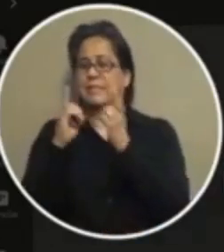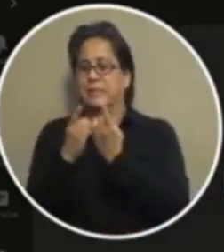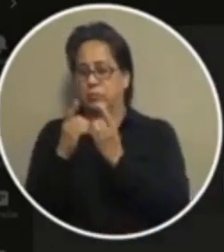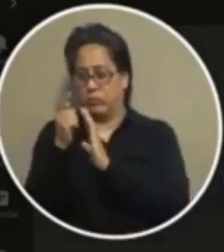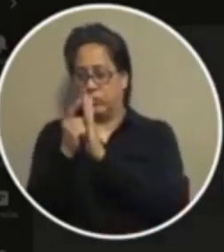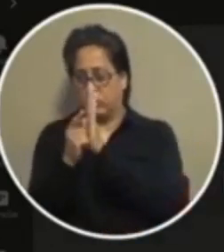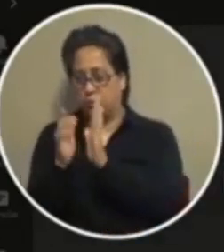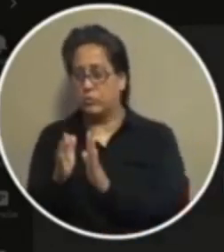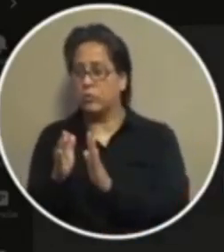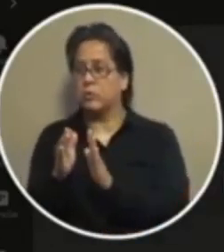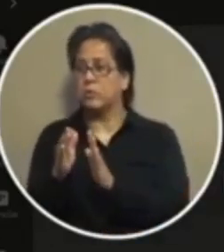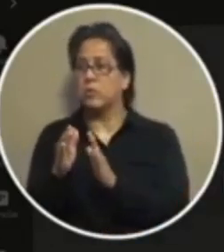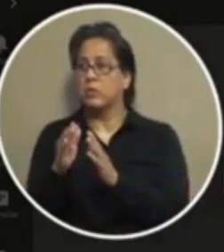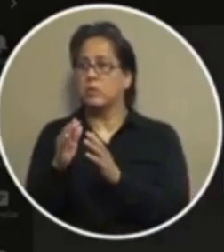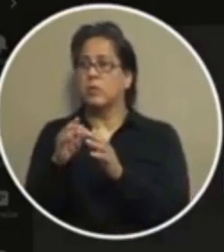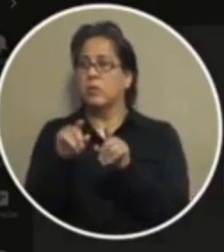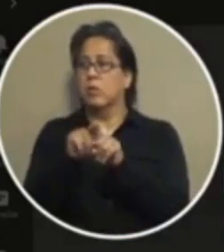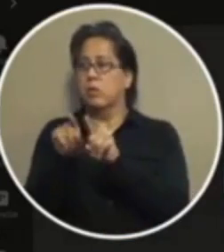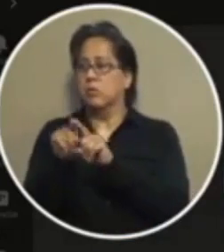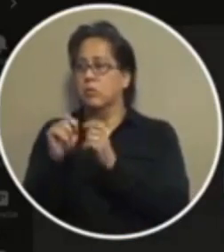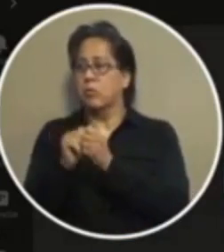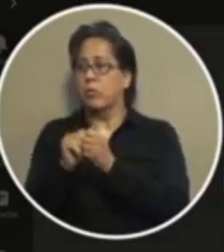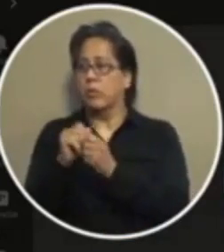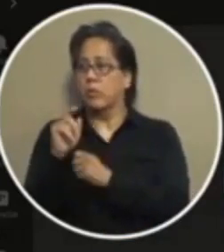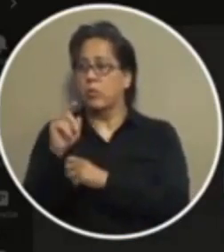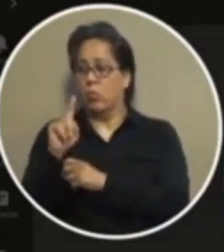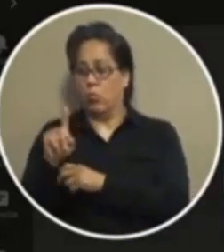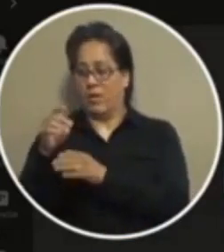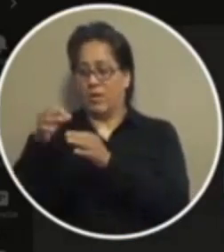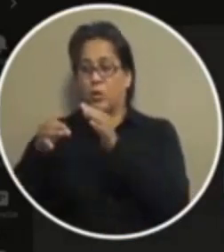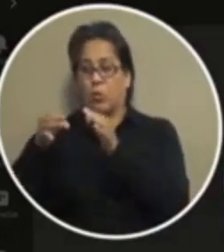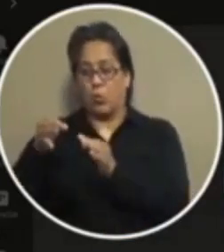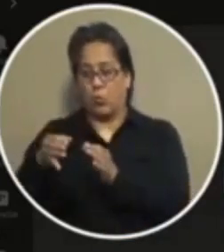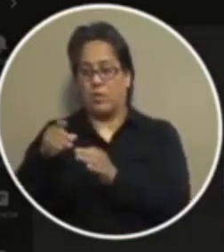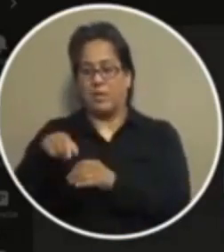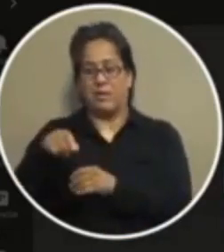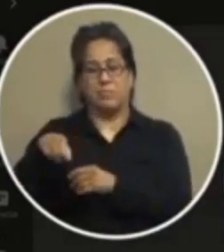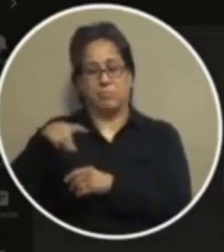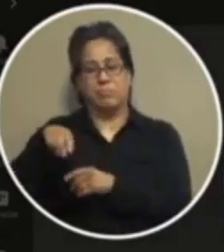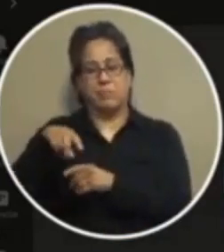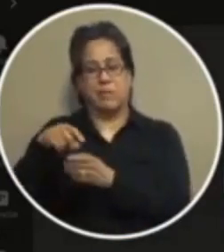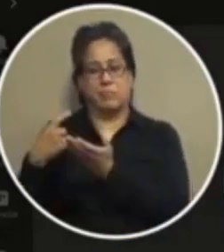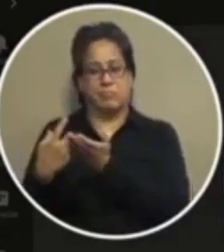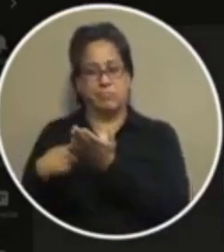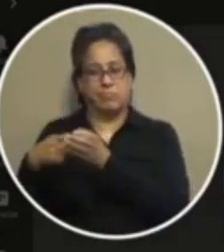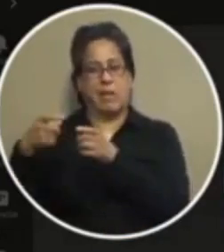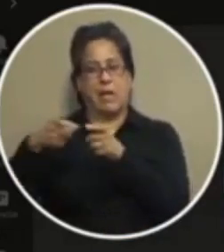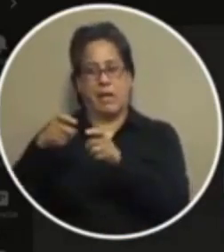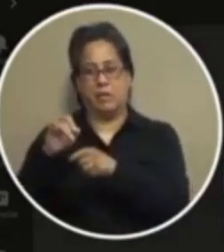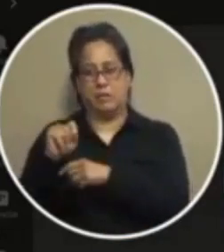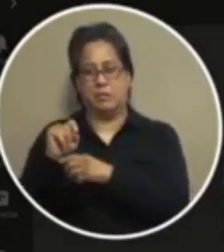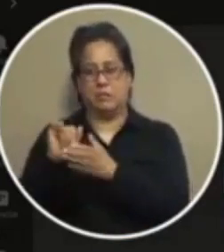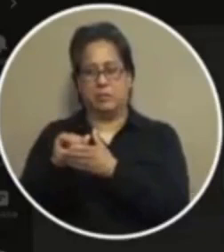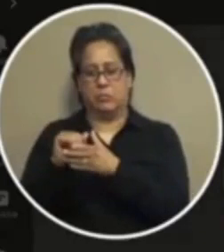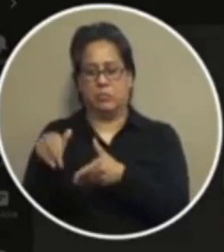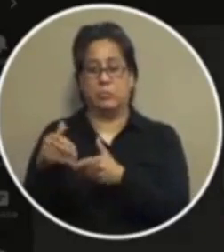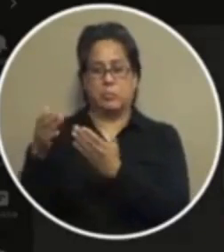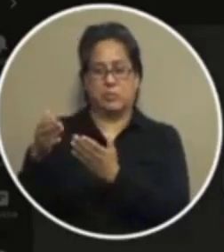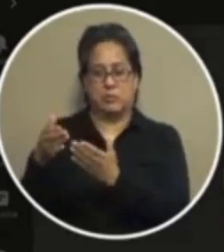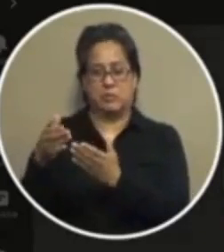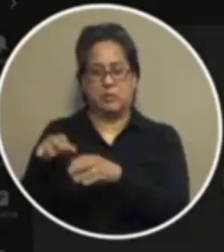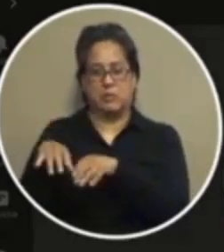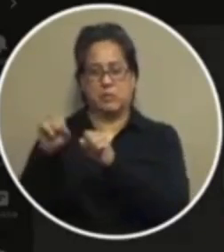attorney along with one court that's going to have to handle the caseload that potentially might be presented to them